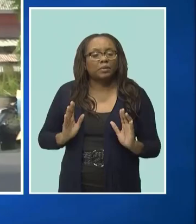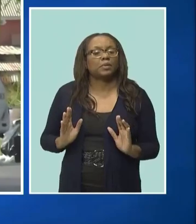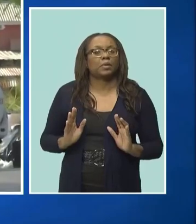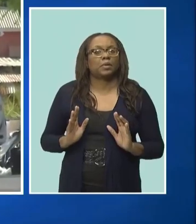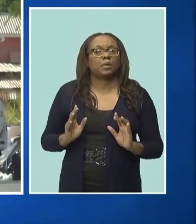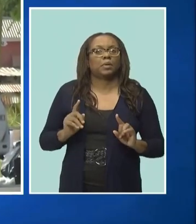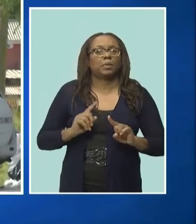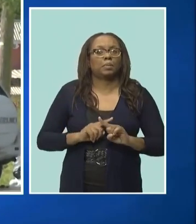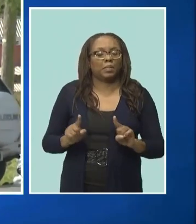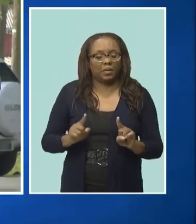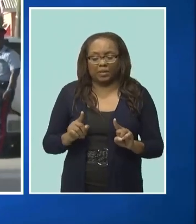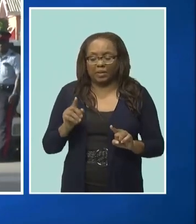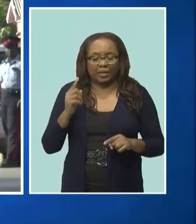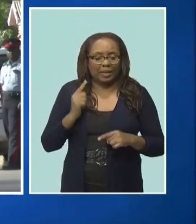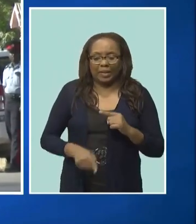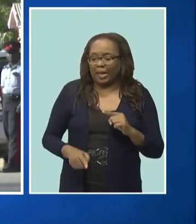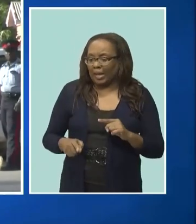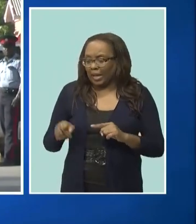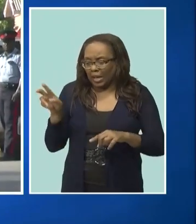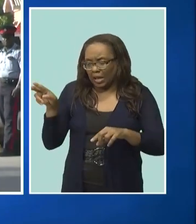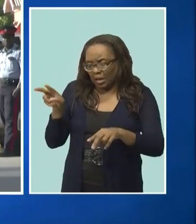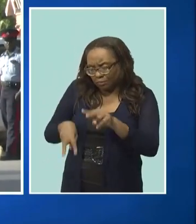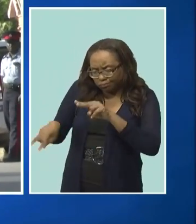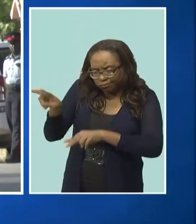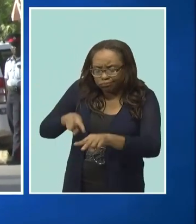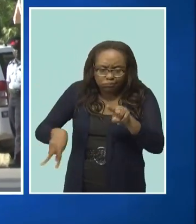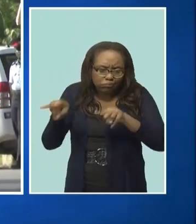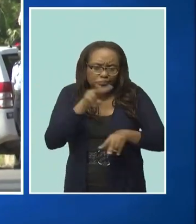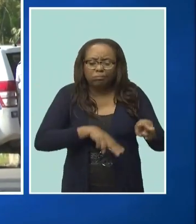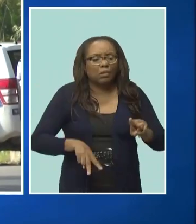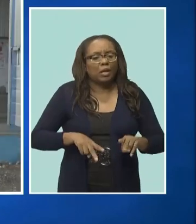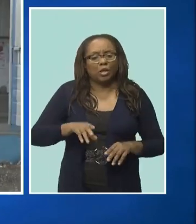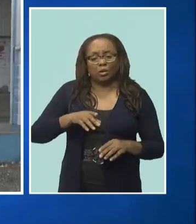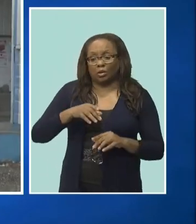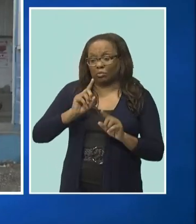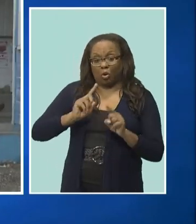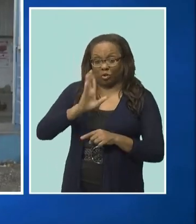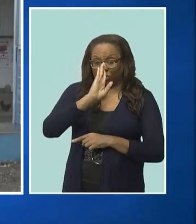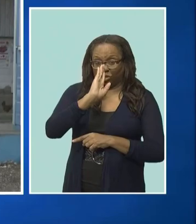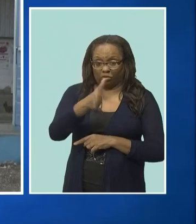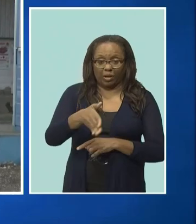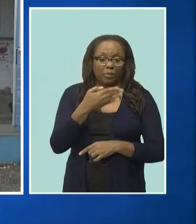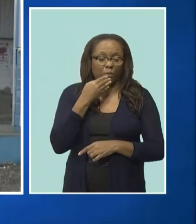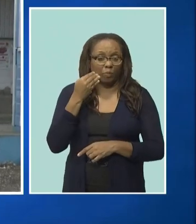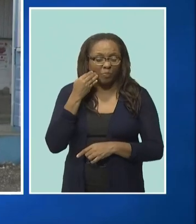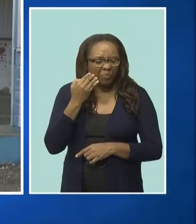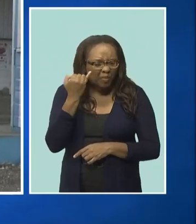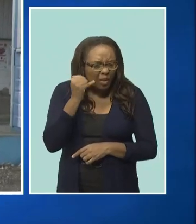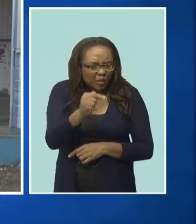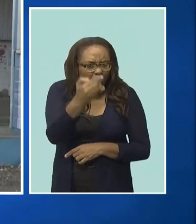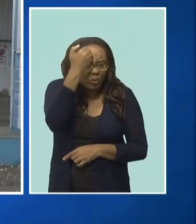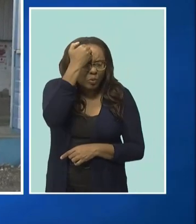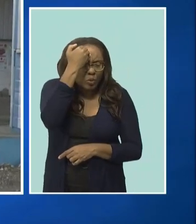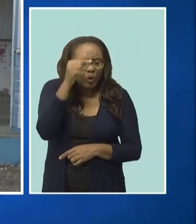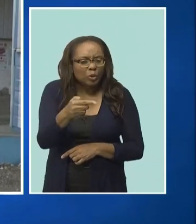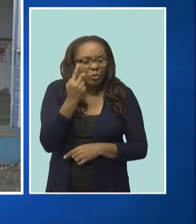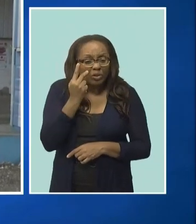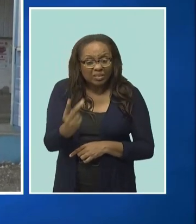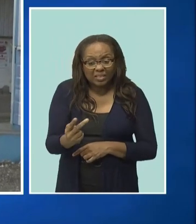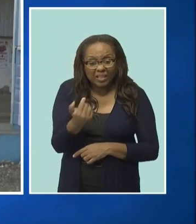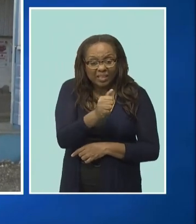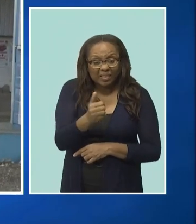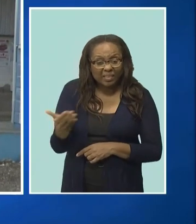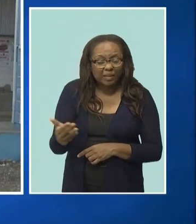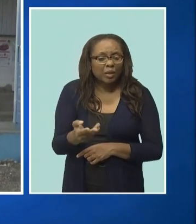not to disturb the scene, but allowing them to make their commute home. Lawmen are now appealing for anyone who may have witnessed the